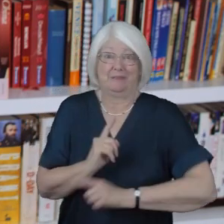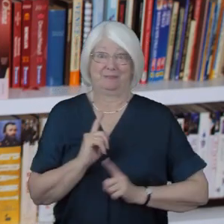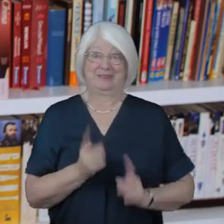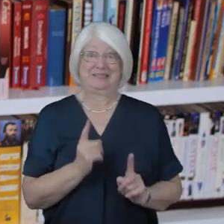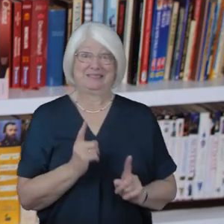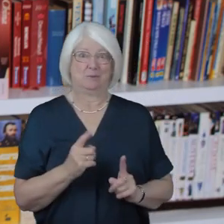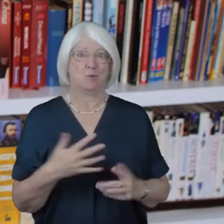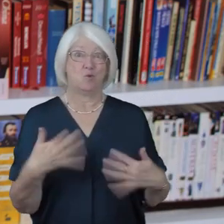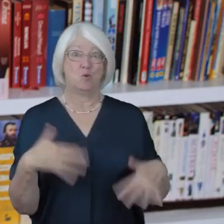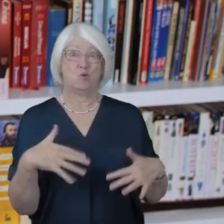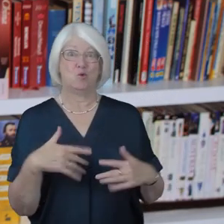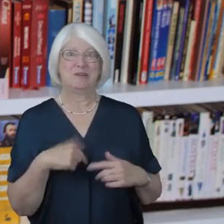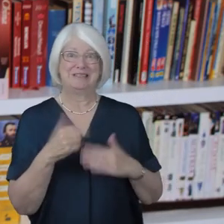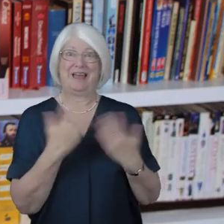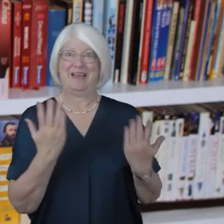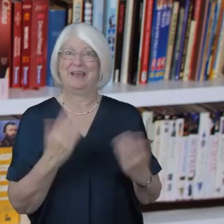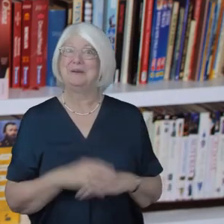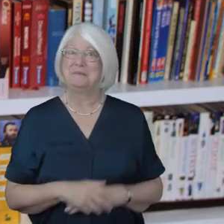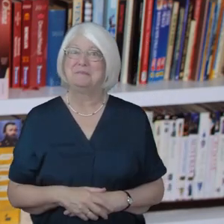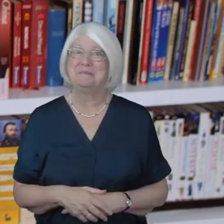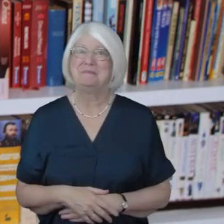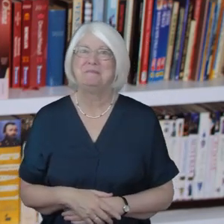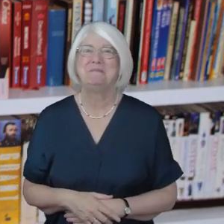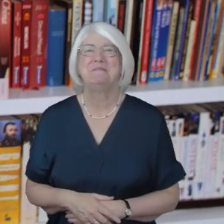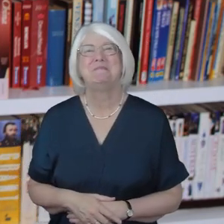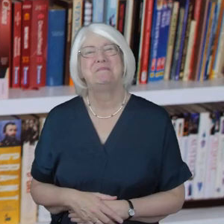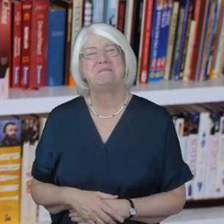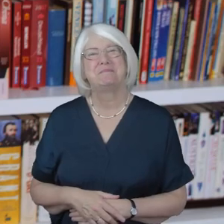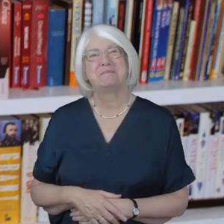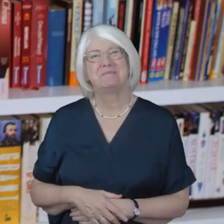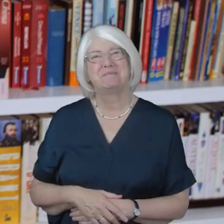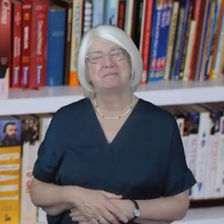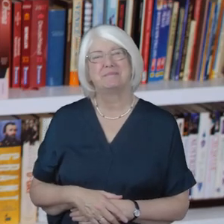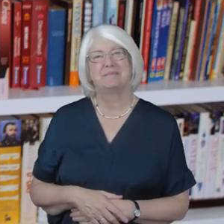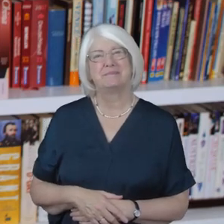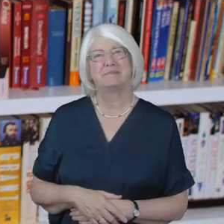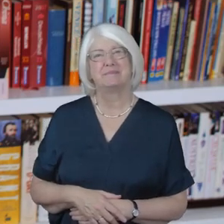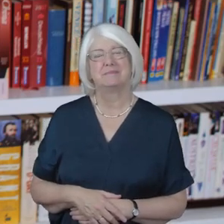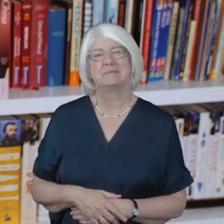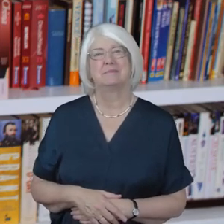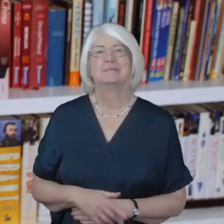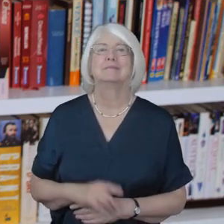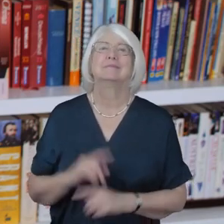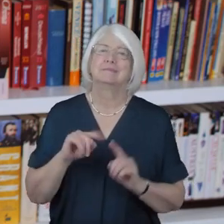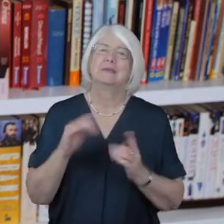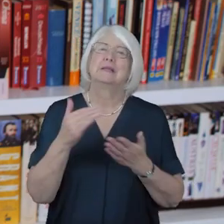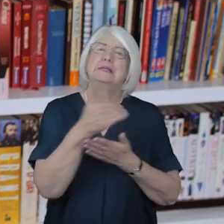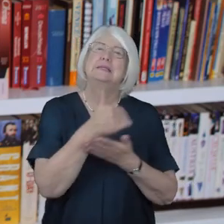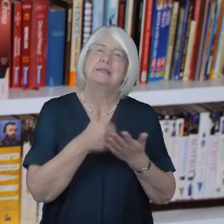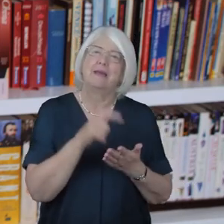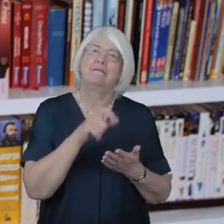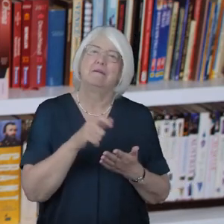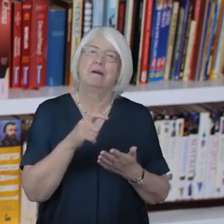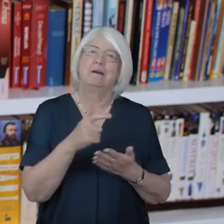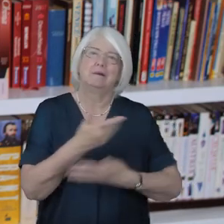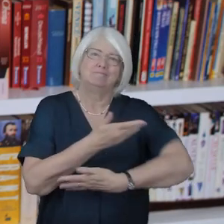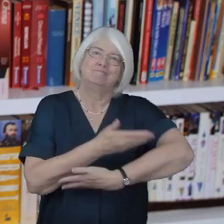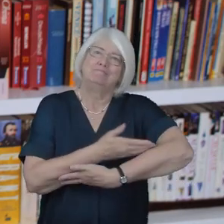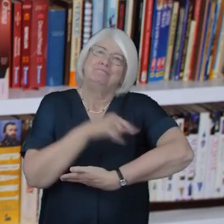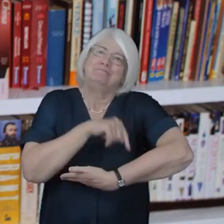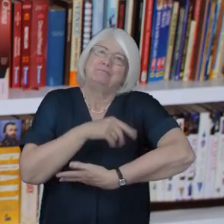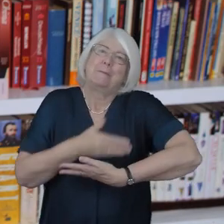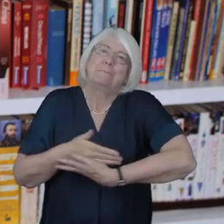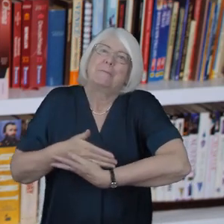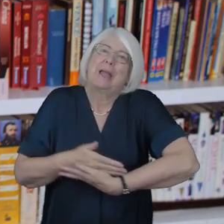an extraordinary day in history the history of the whole world the Saviour had come in the form of a